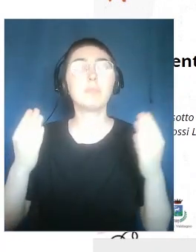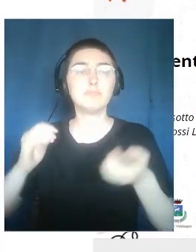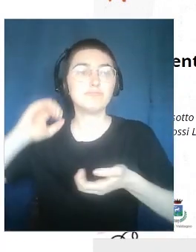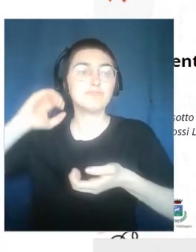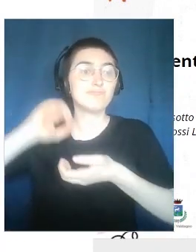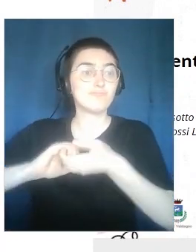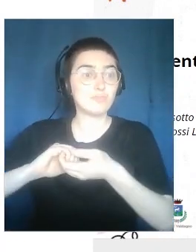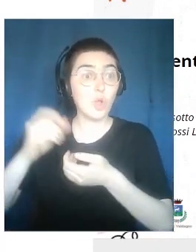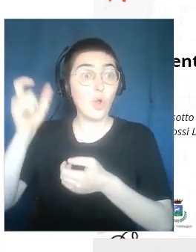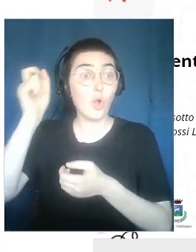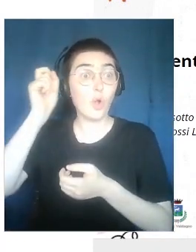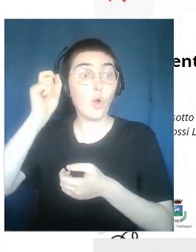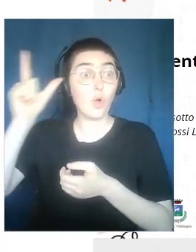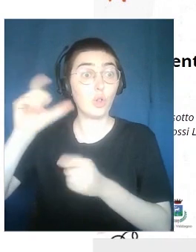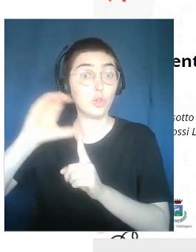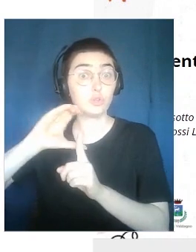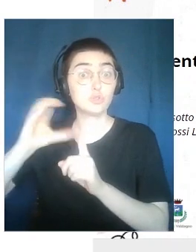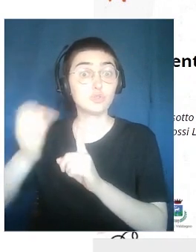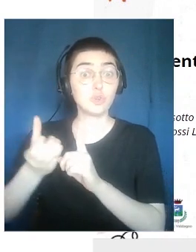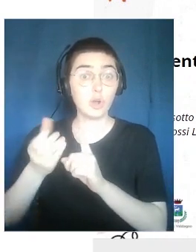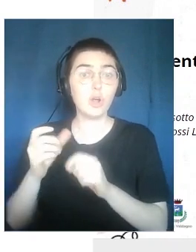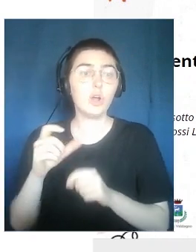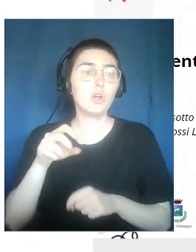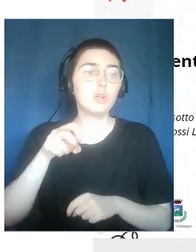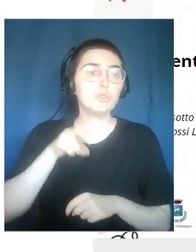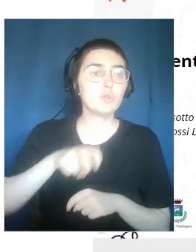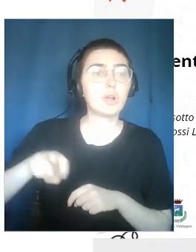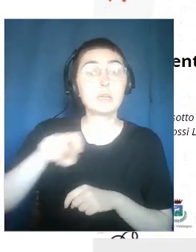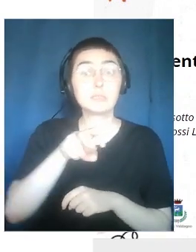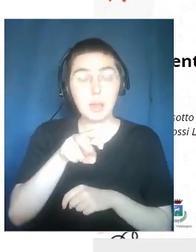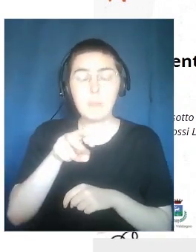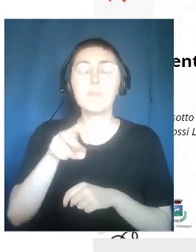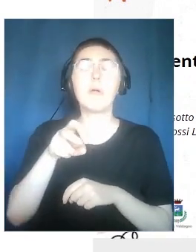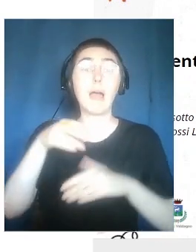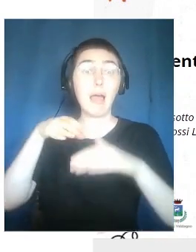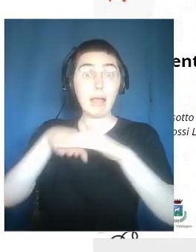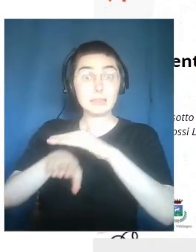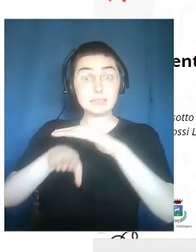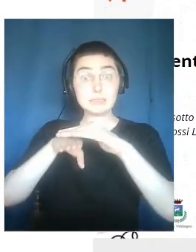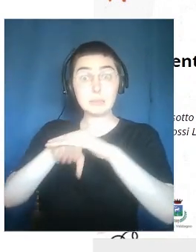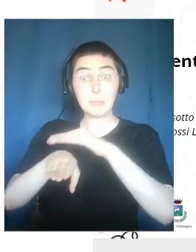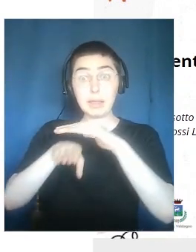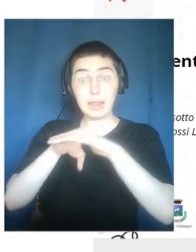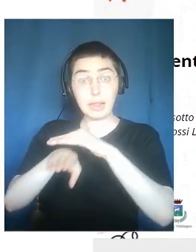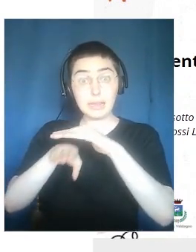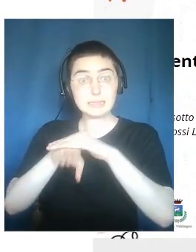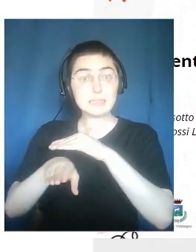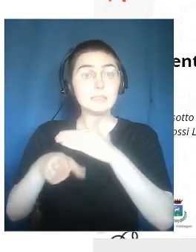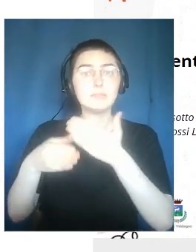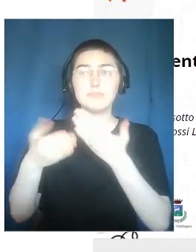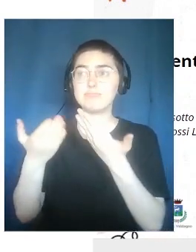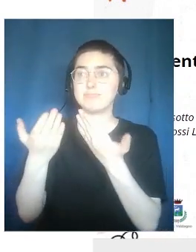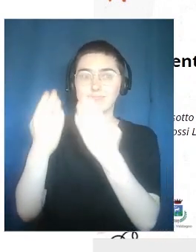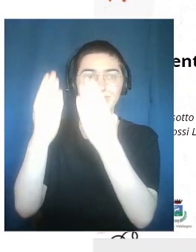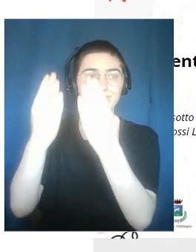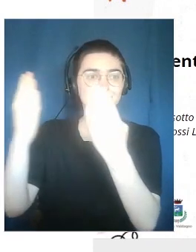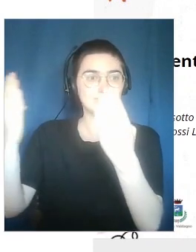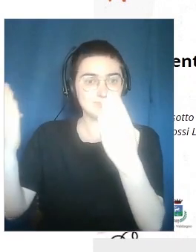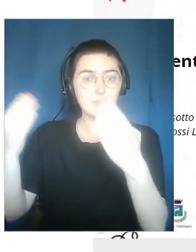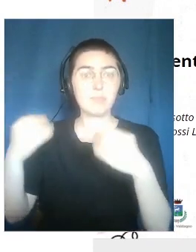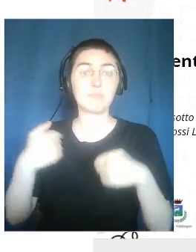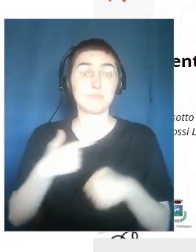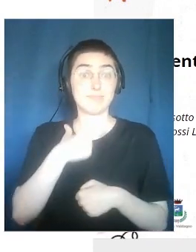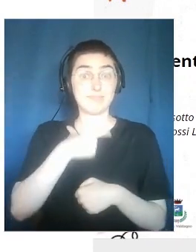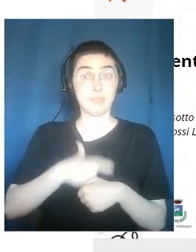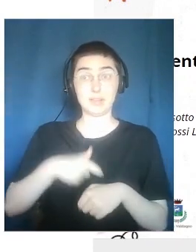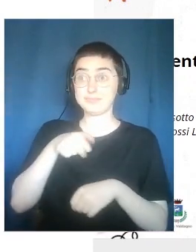improve accessibility in museums, to improve customer journey, to improve their products,